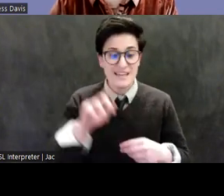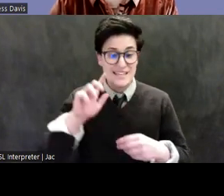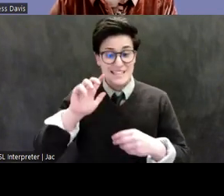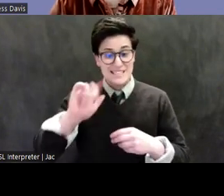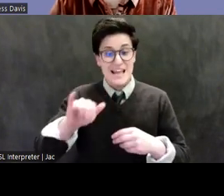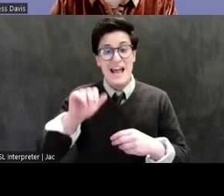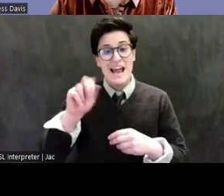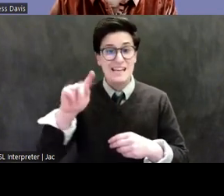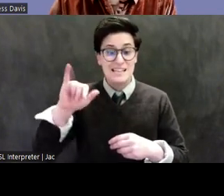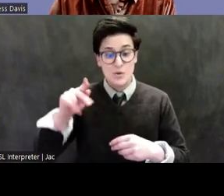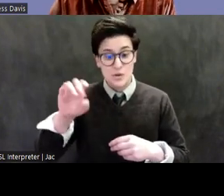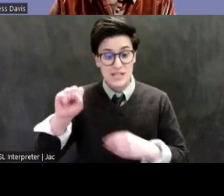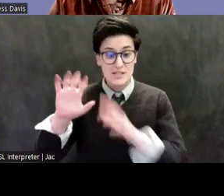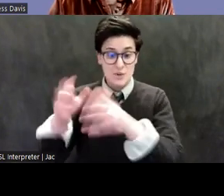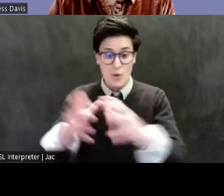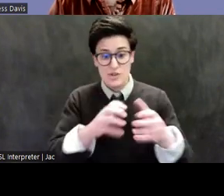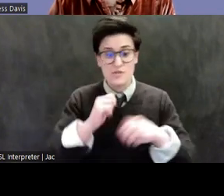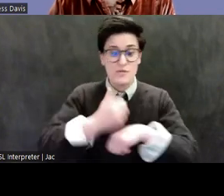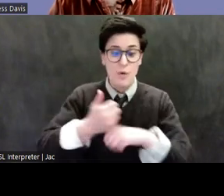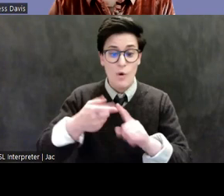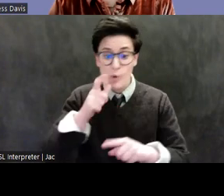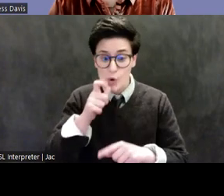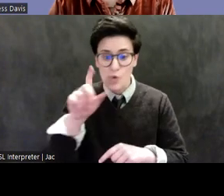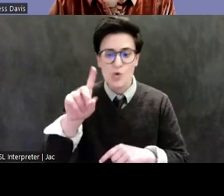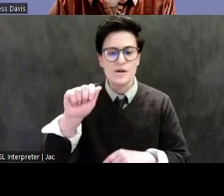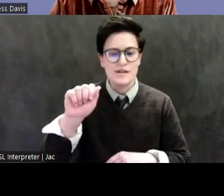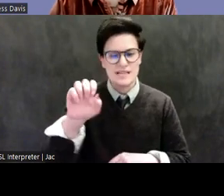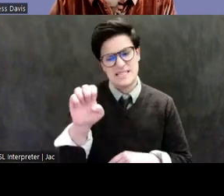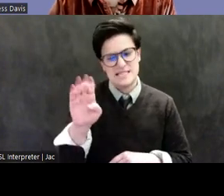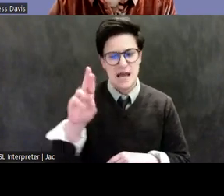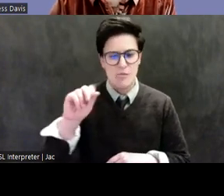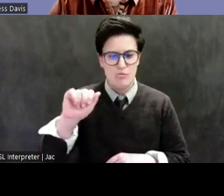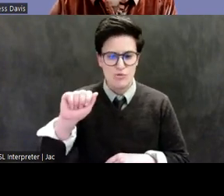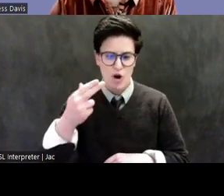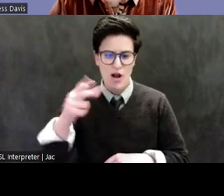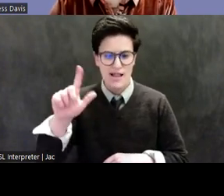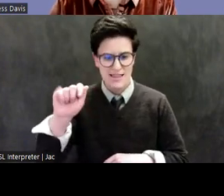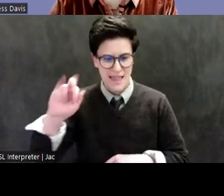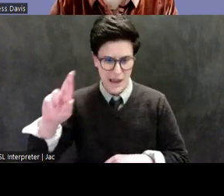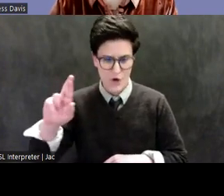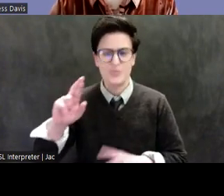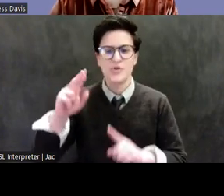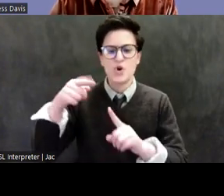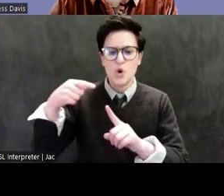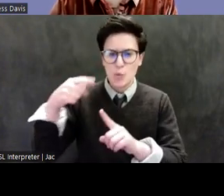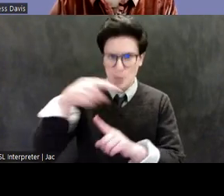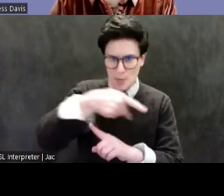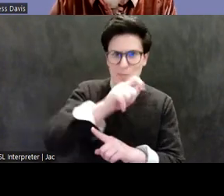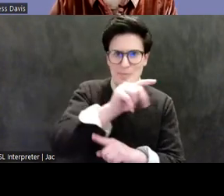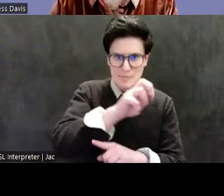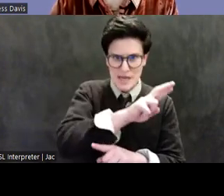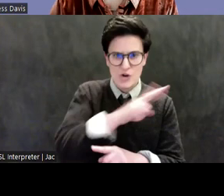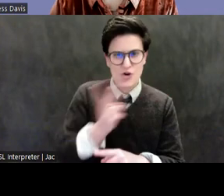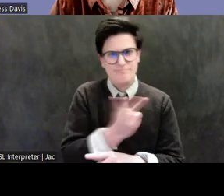board member and CEO, we've worked to correct this false narrative. Cultural heritage has been looted and stolen by some of the